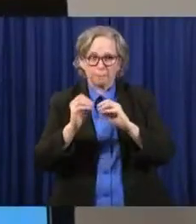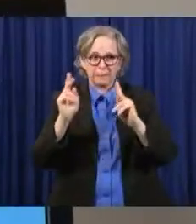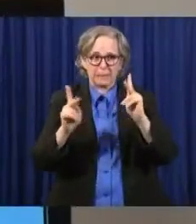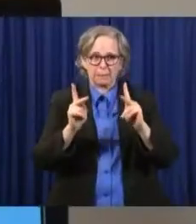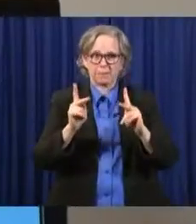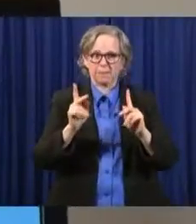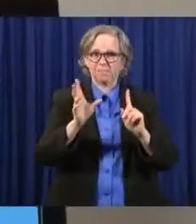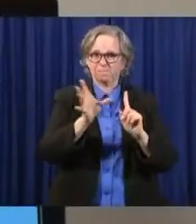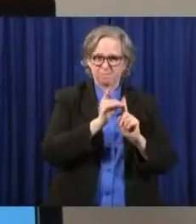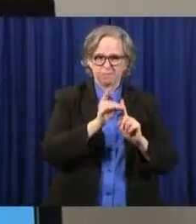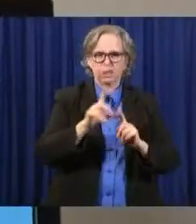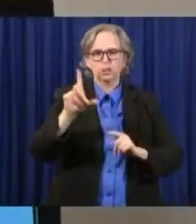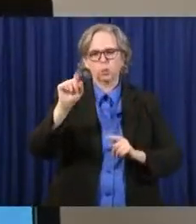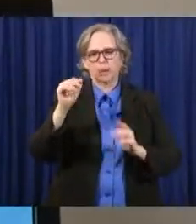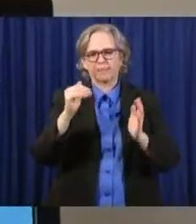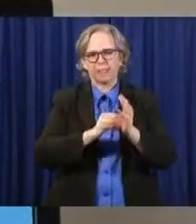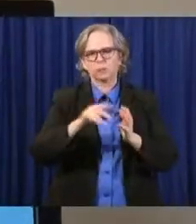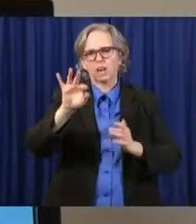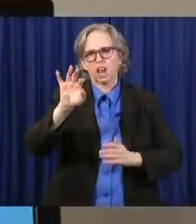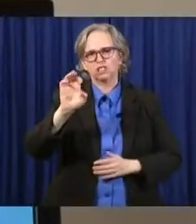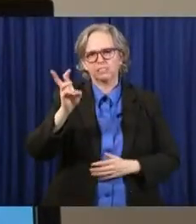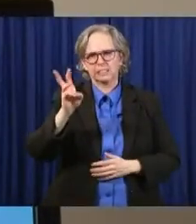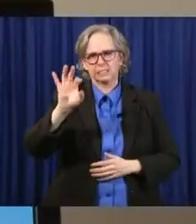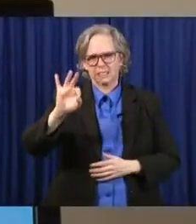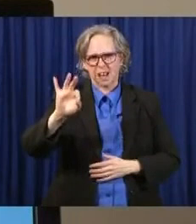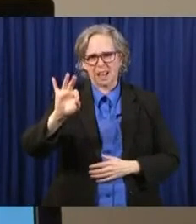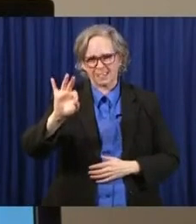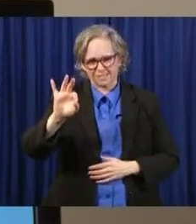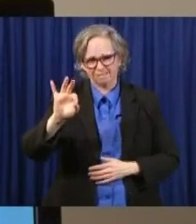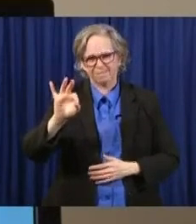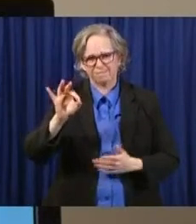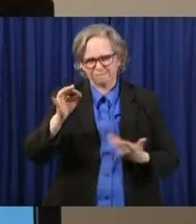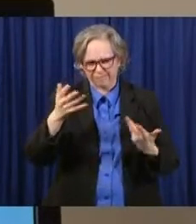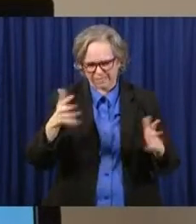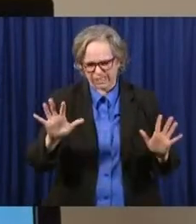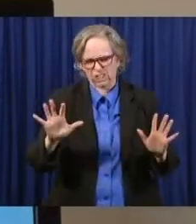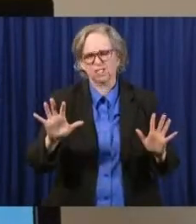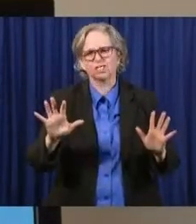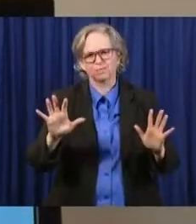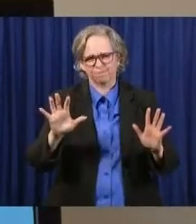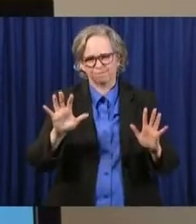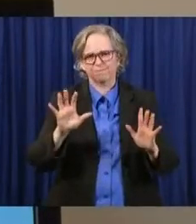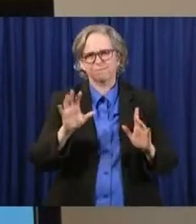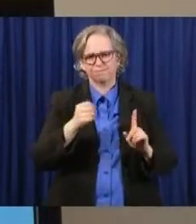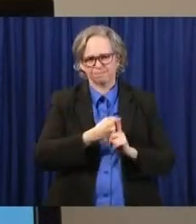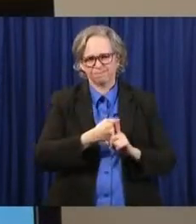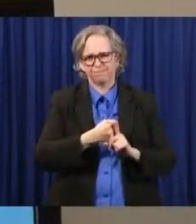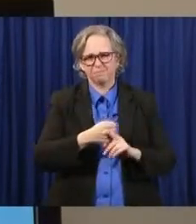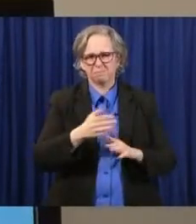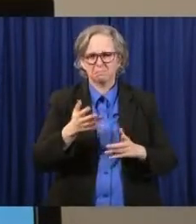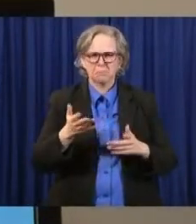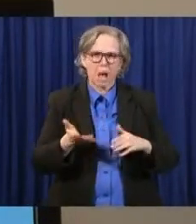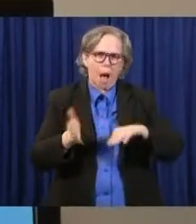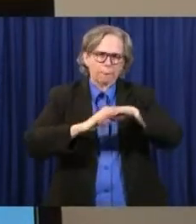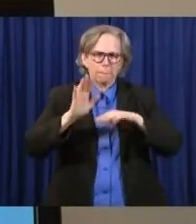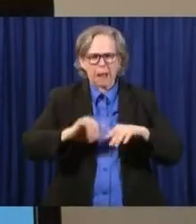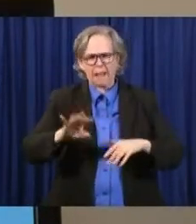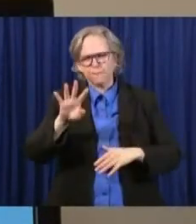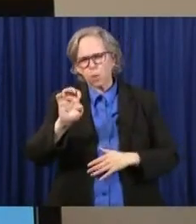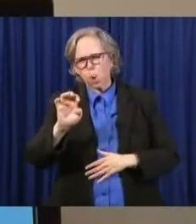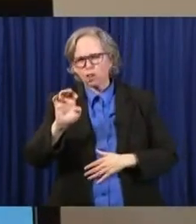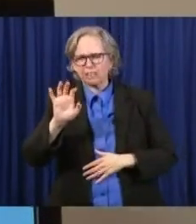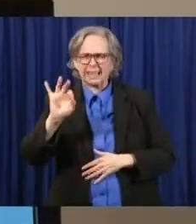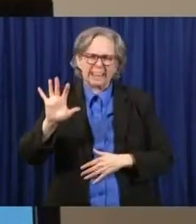,969 cases, and that's up about 495 cases from